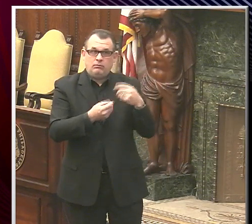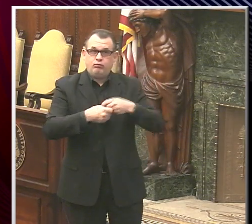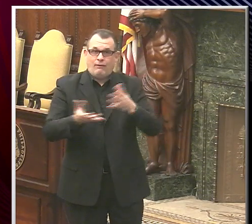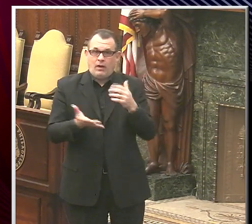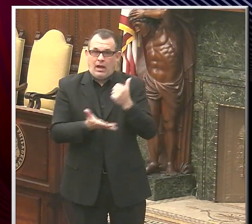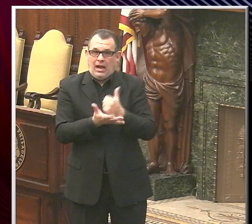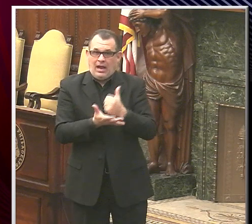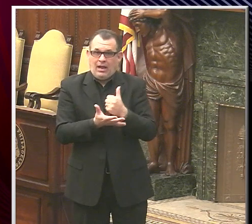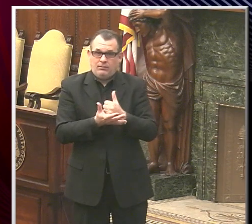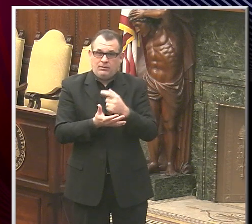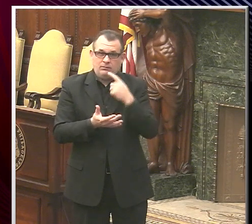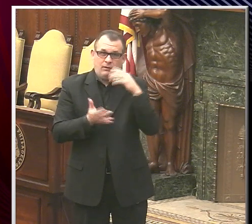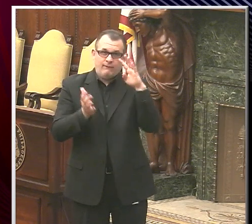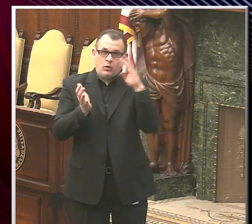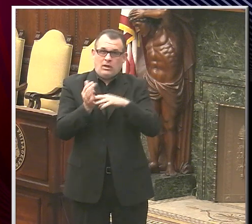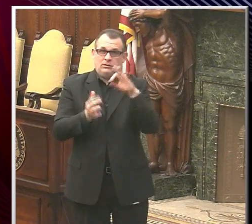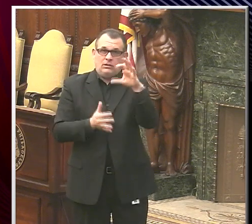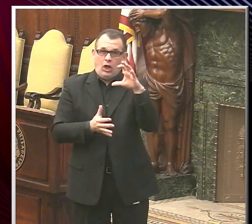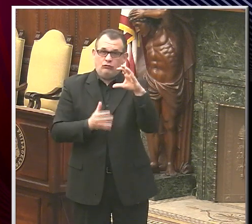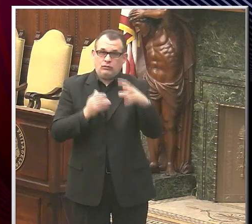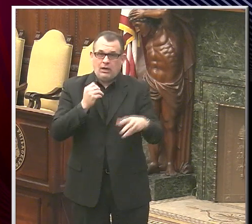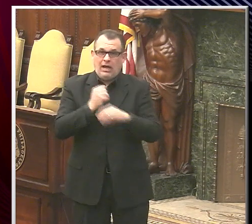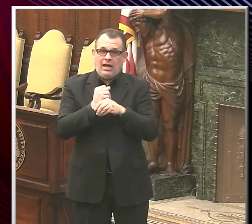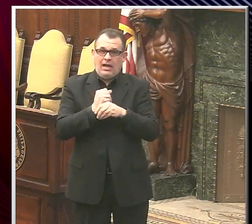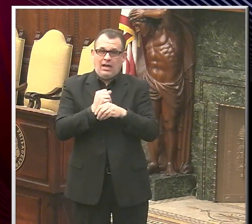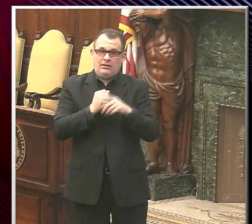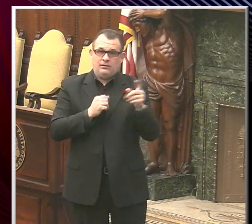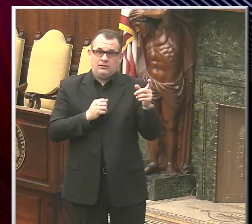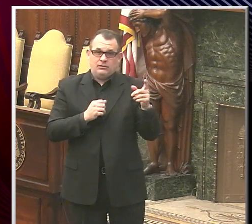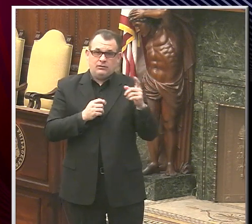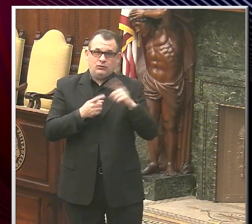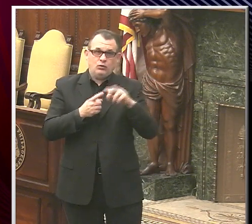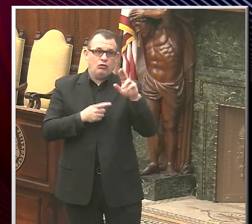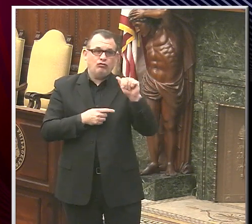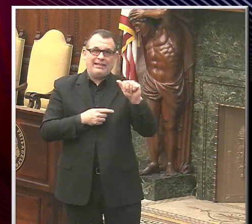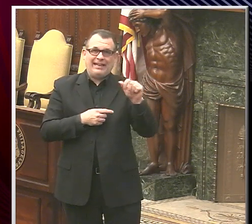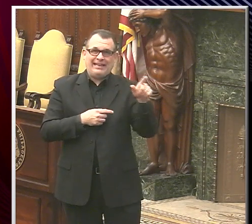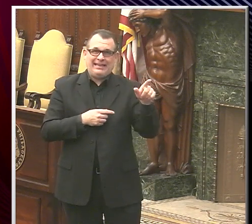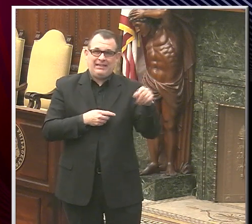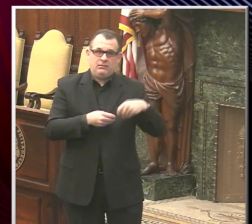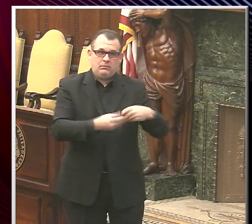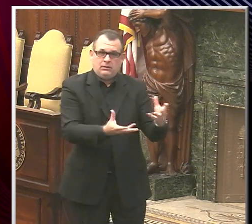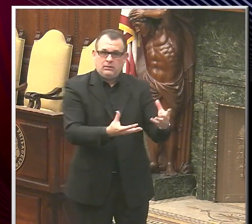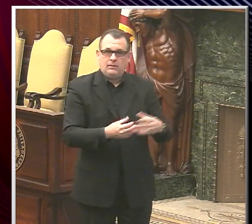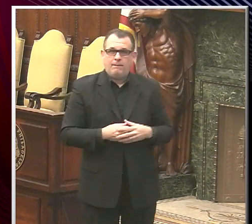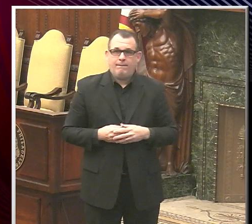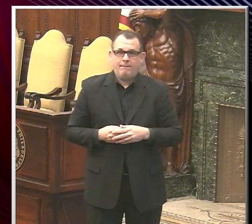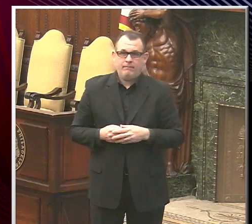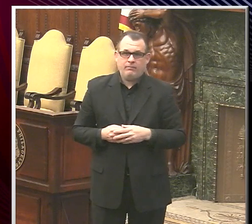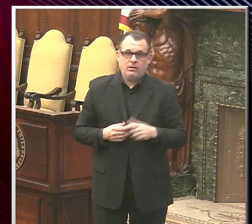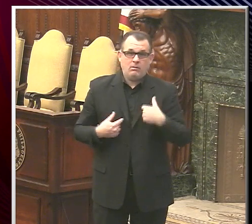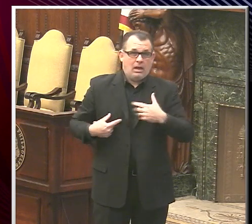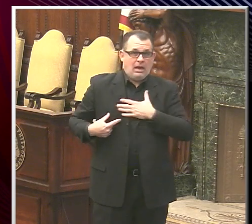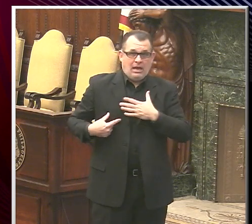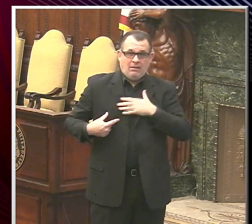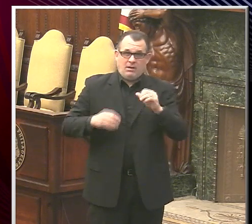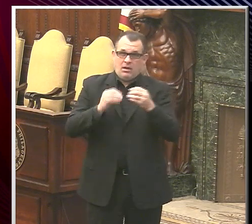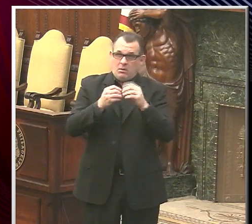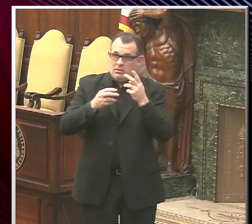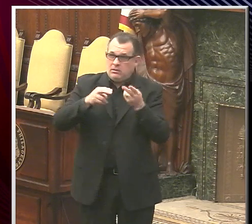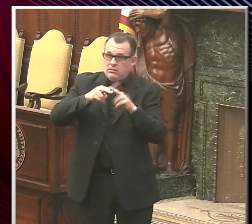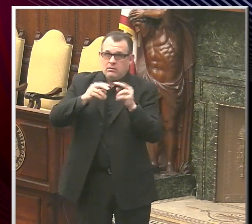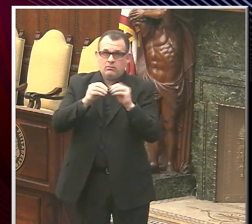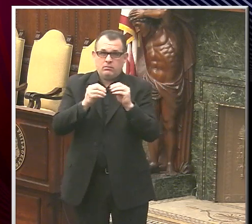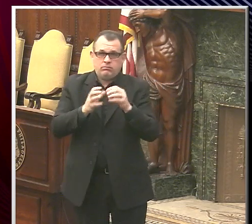,900 doses of Moderna vaccine to Rite Aid pharmacies specifically. That's welcome. Those increases are great. Remember, we have 1